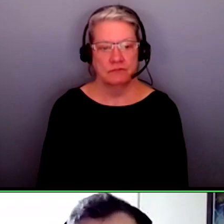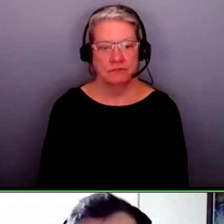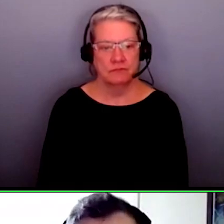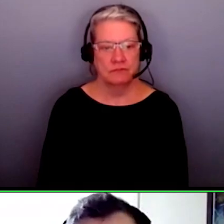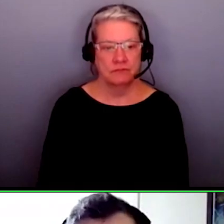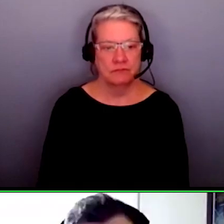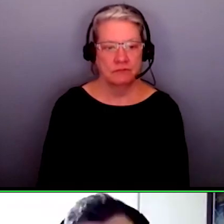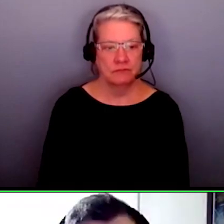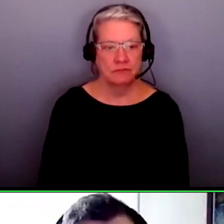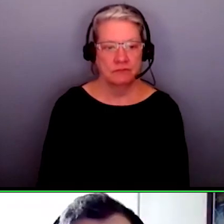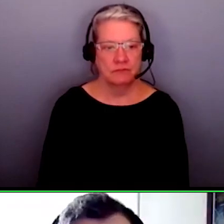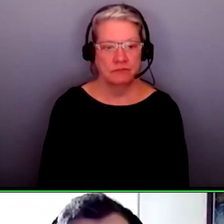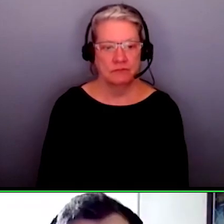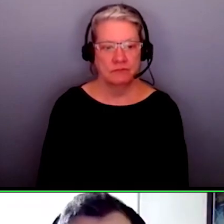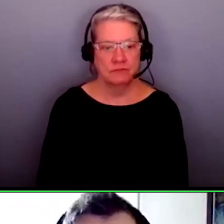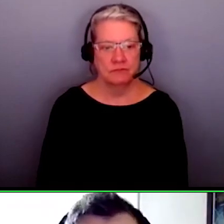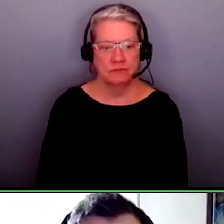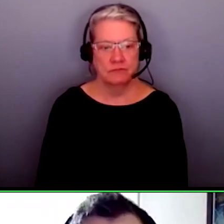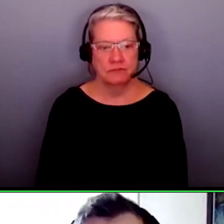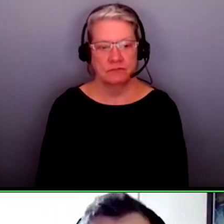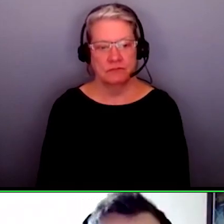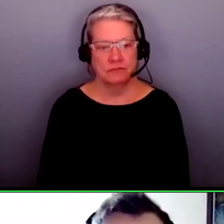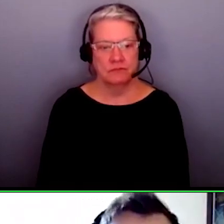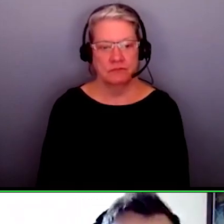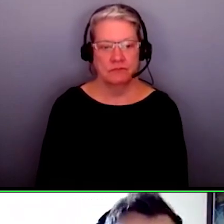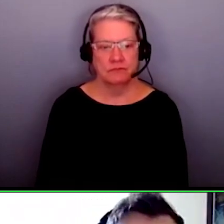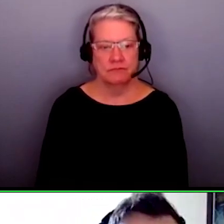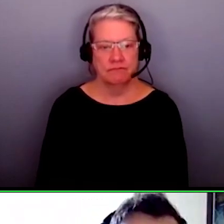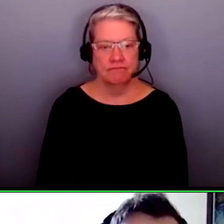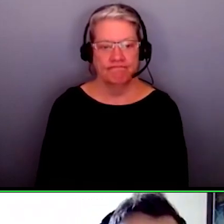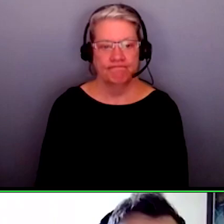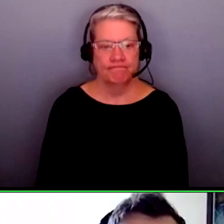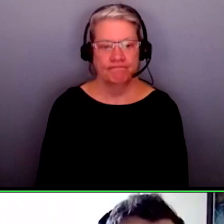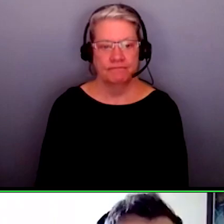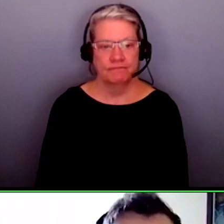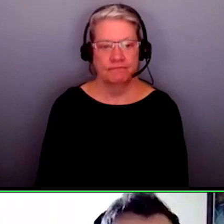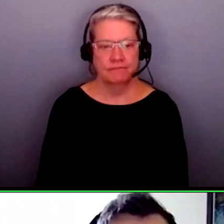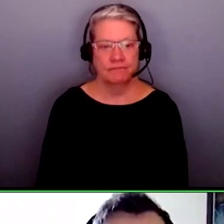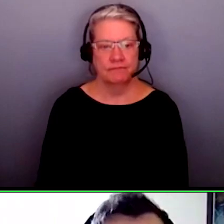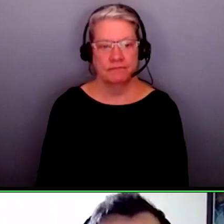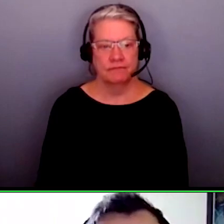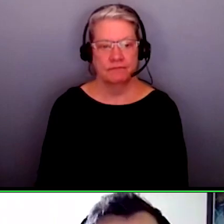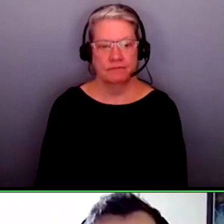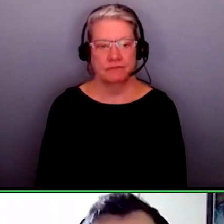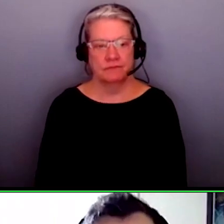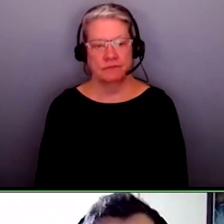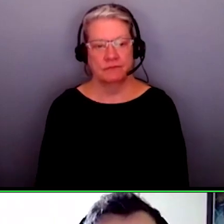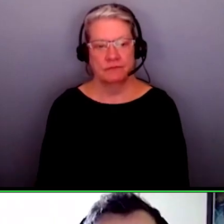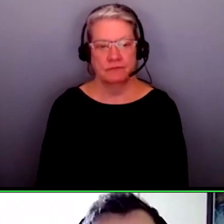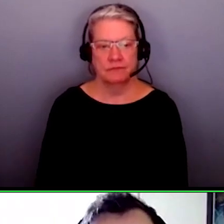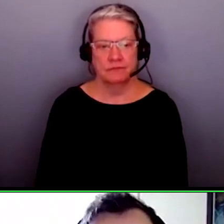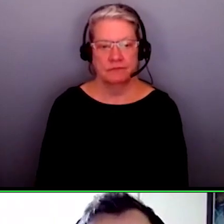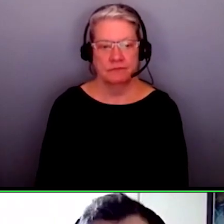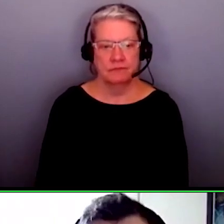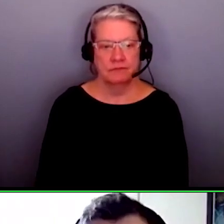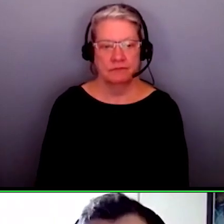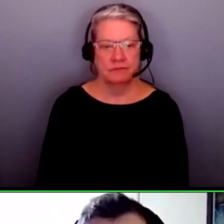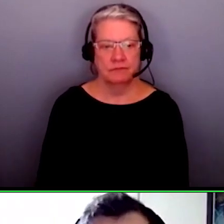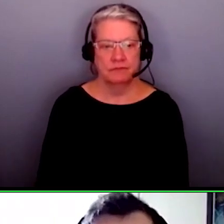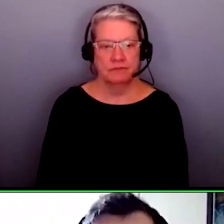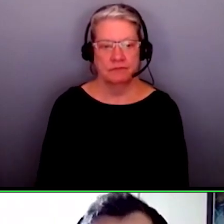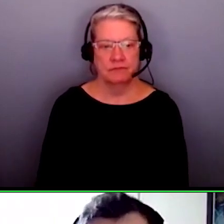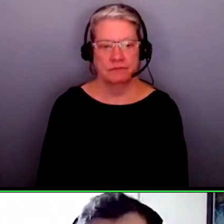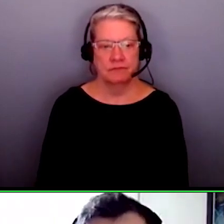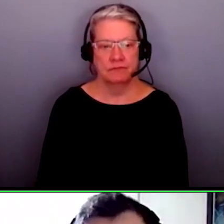subsequent things that the medical service provider really needs to know and so this particular hospital was willing to work with us however